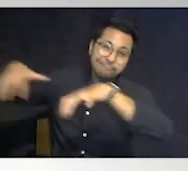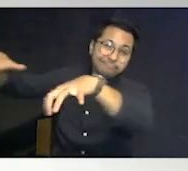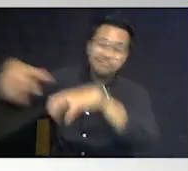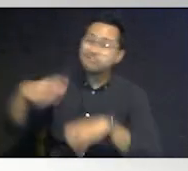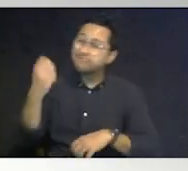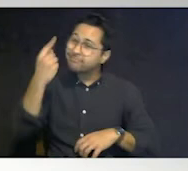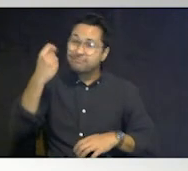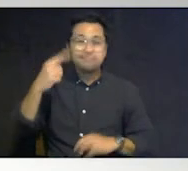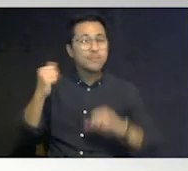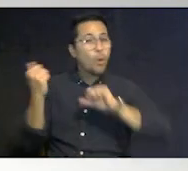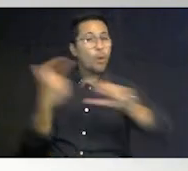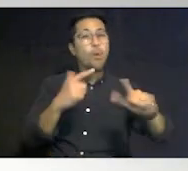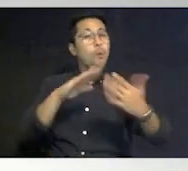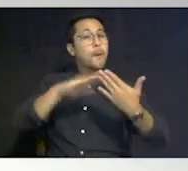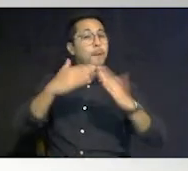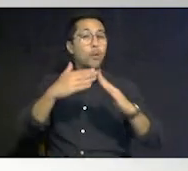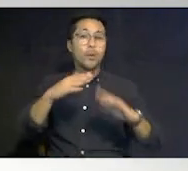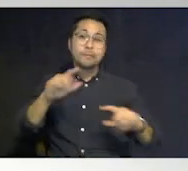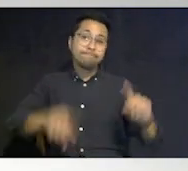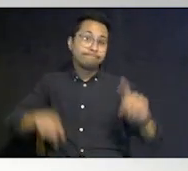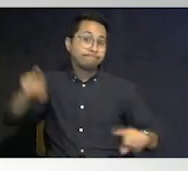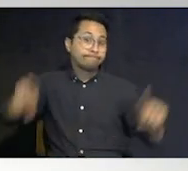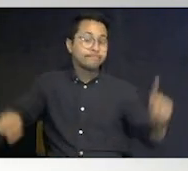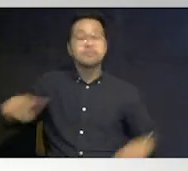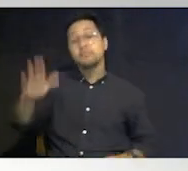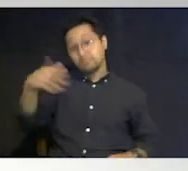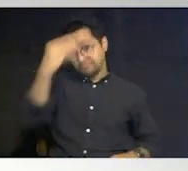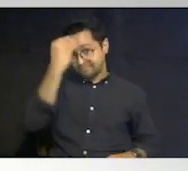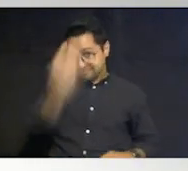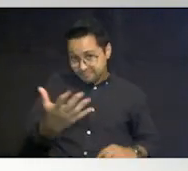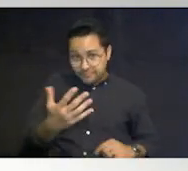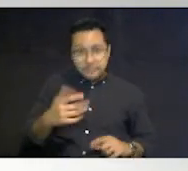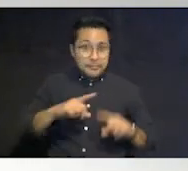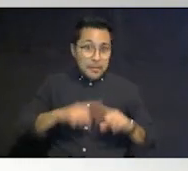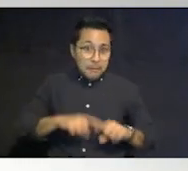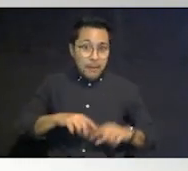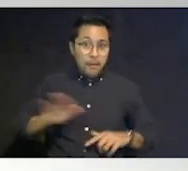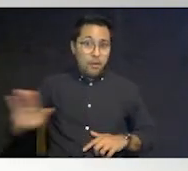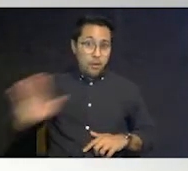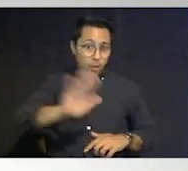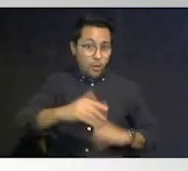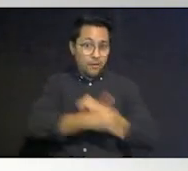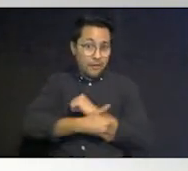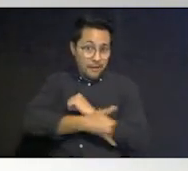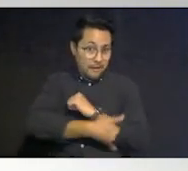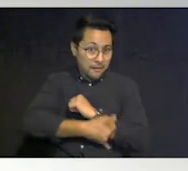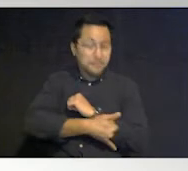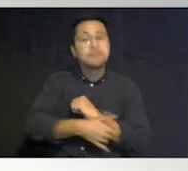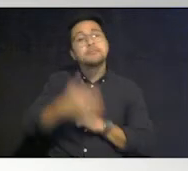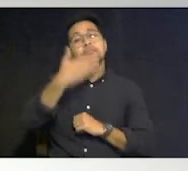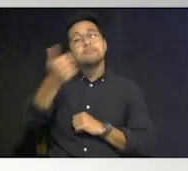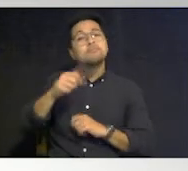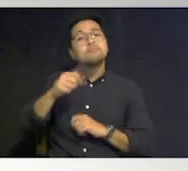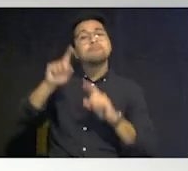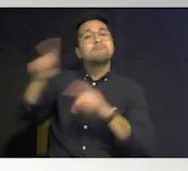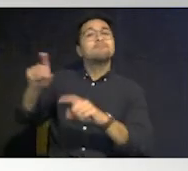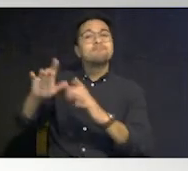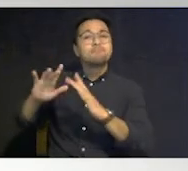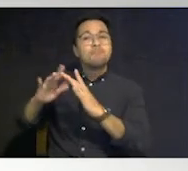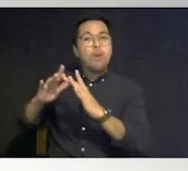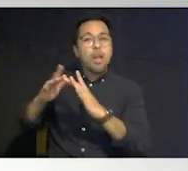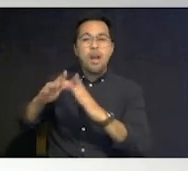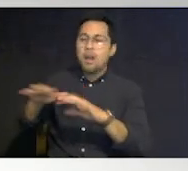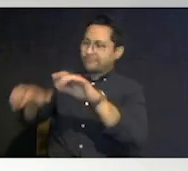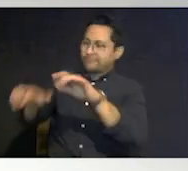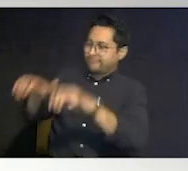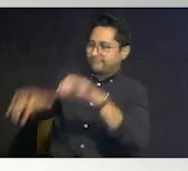are different and i will tell you depending on what county you you live in go online and say emergency